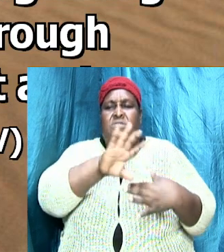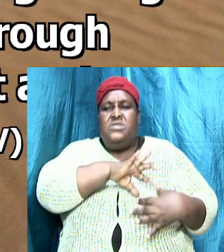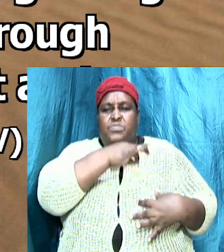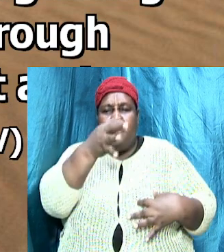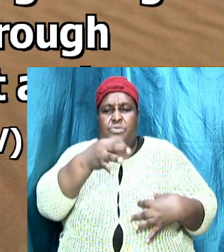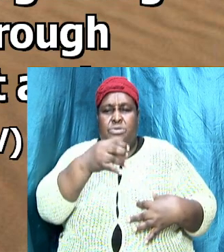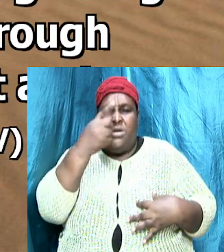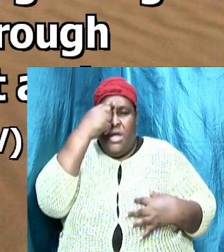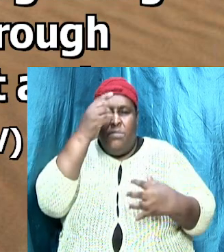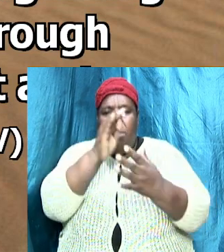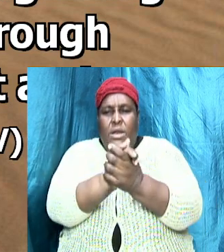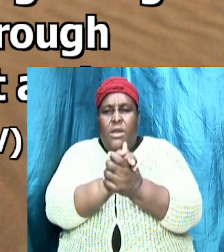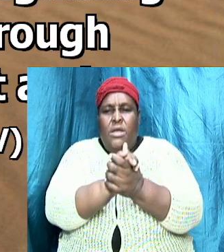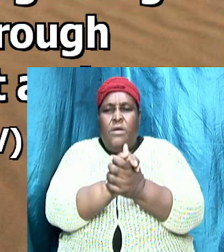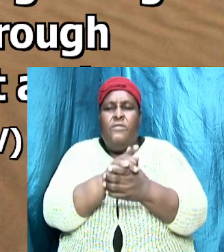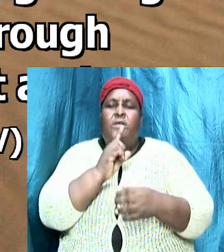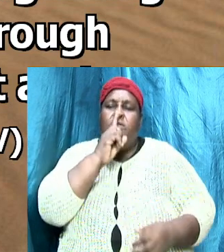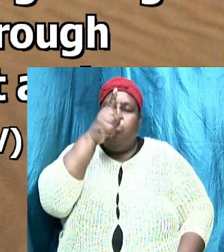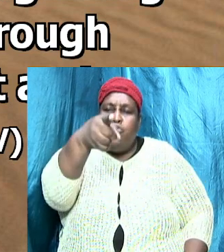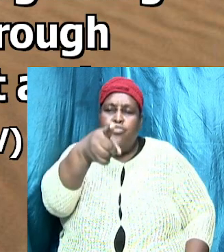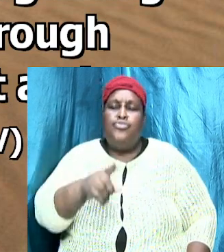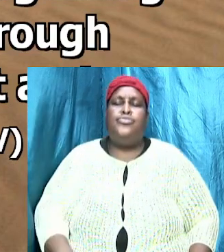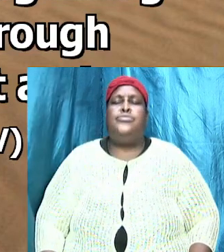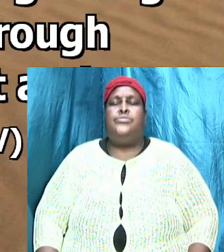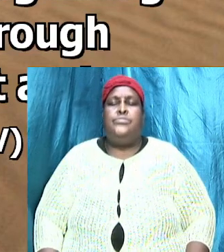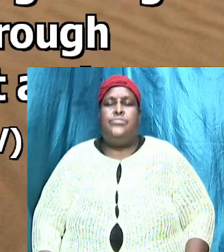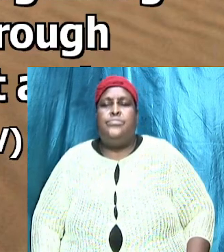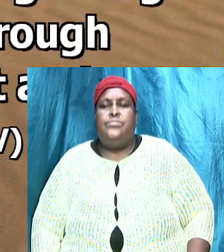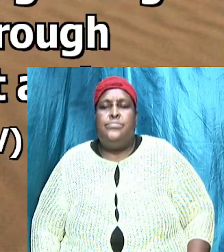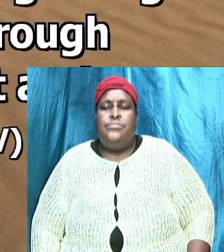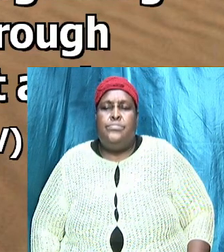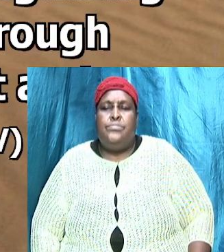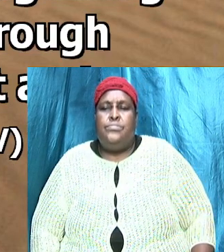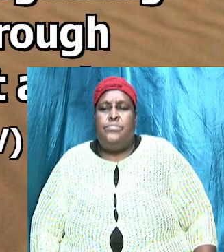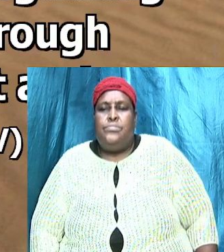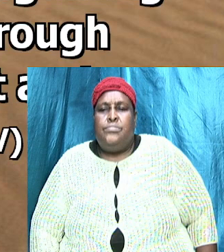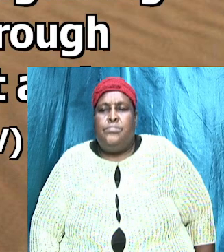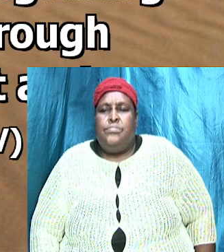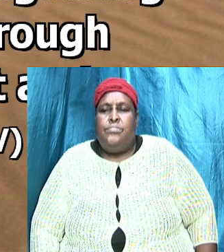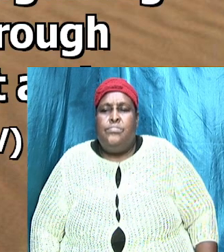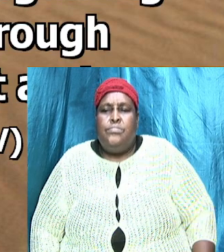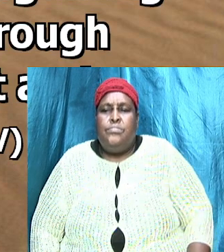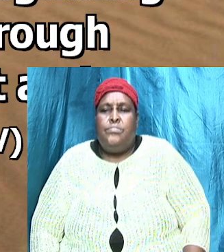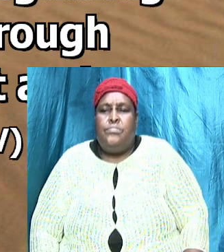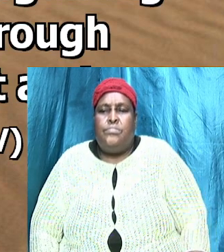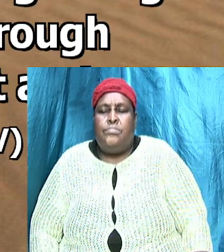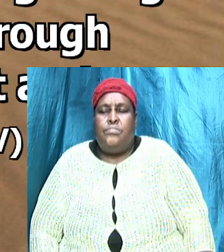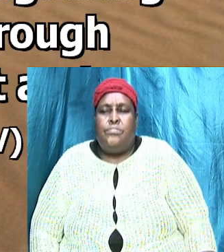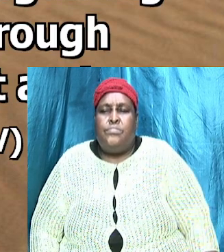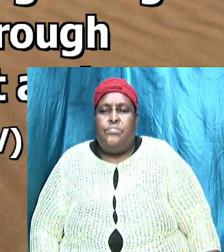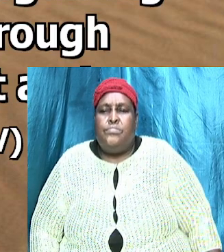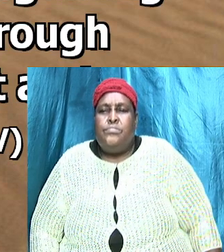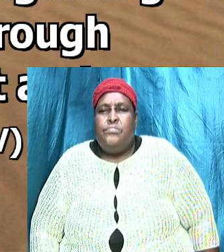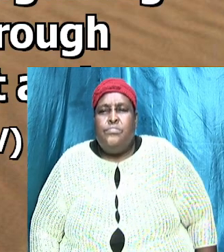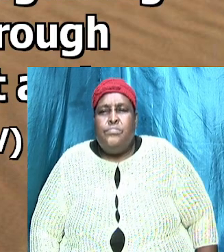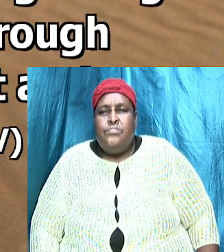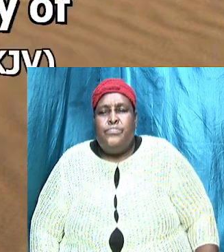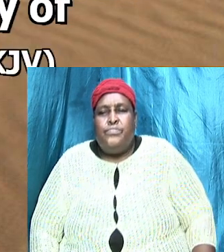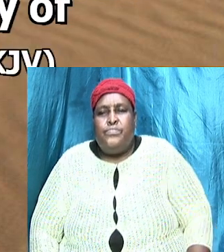through sanctification of the spirit and belief of the truth